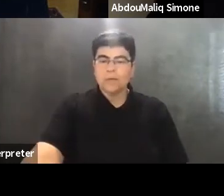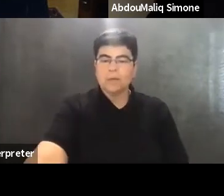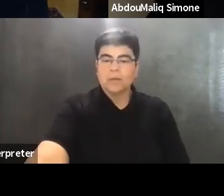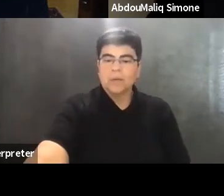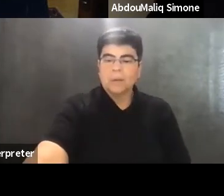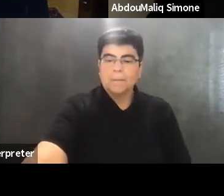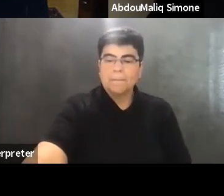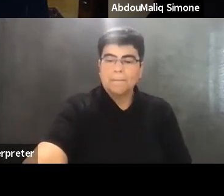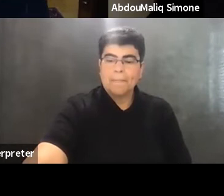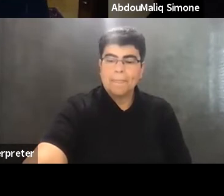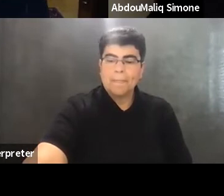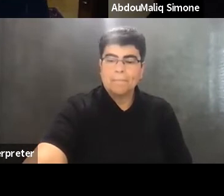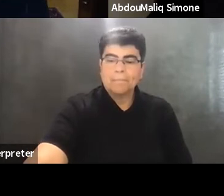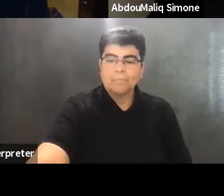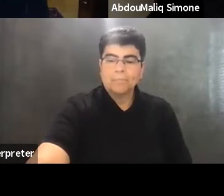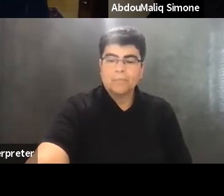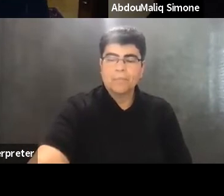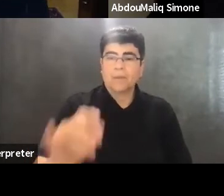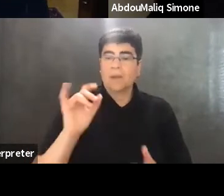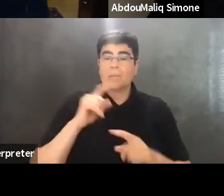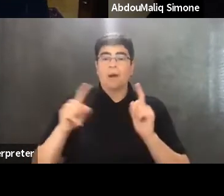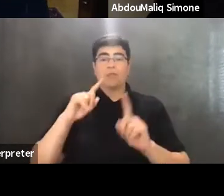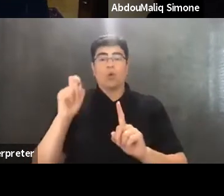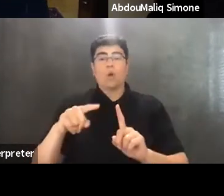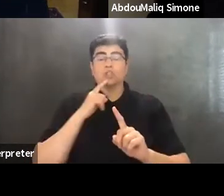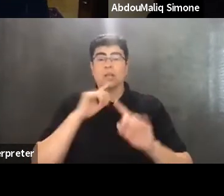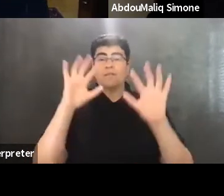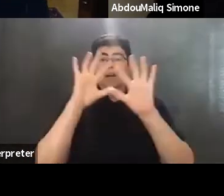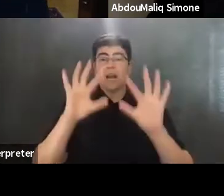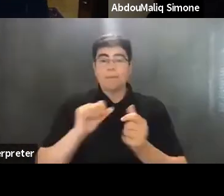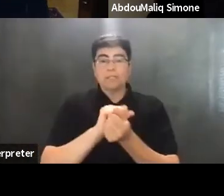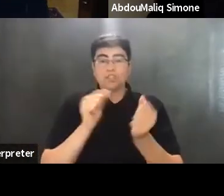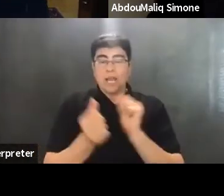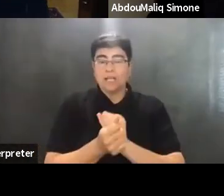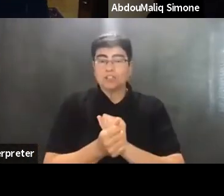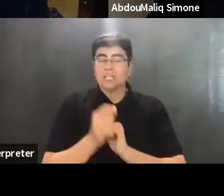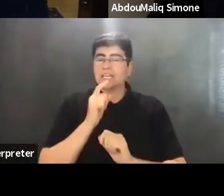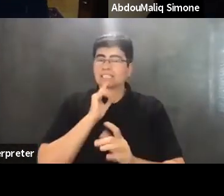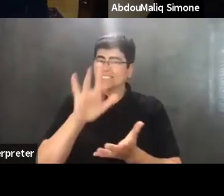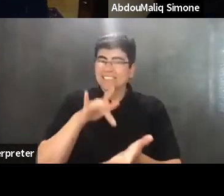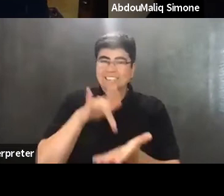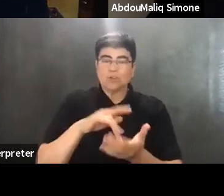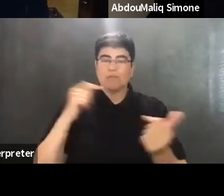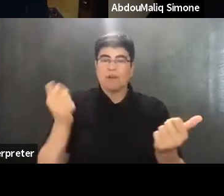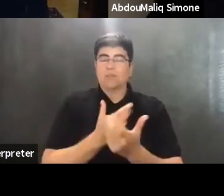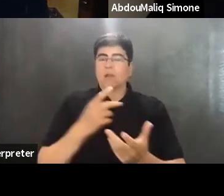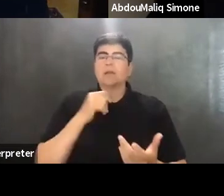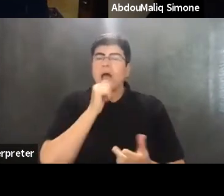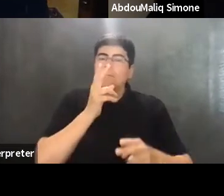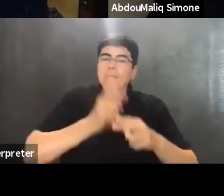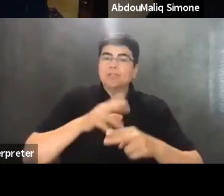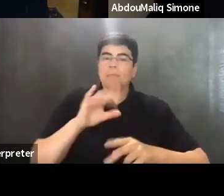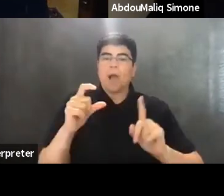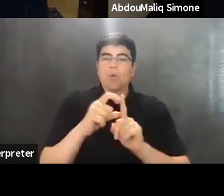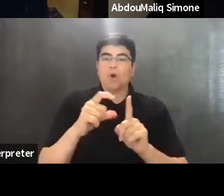question of climate change is right at the center of it. Uh, maybe we didn't mention it like by word, um, just cause I'm not an environmental